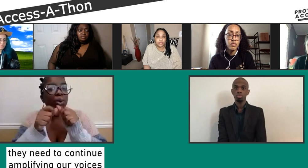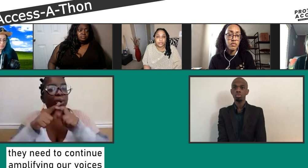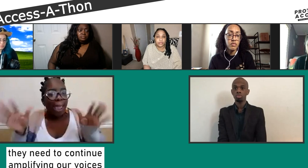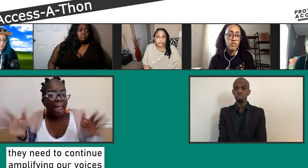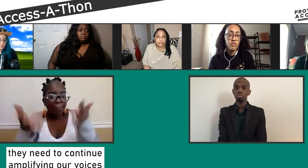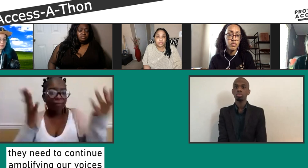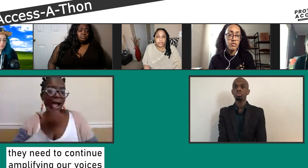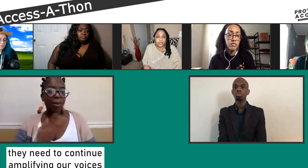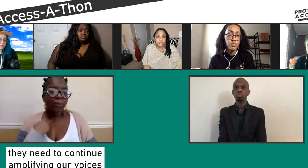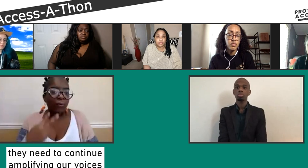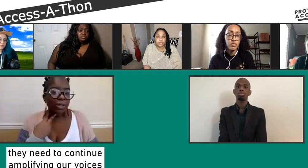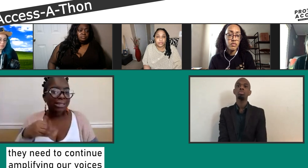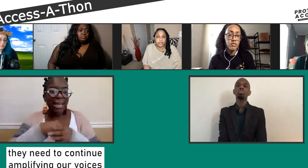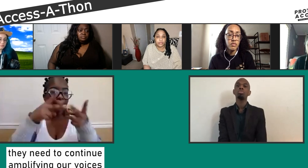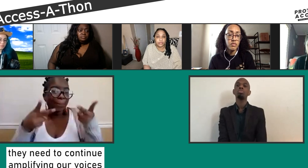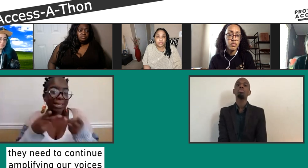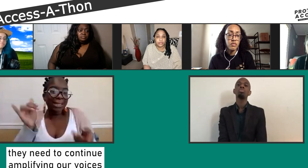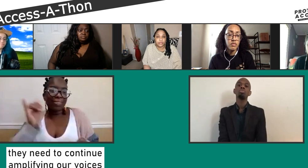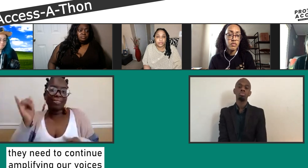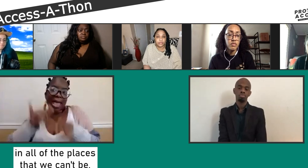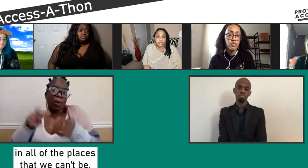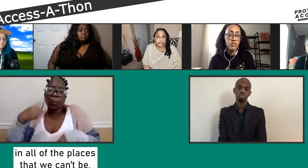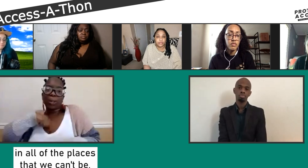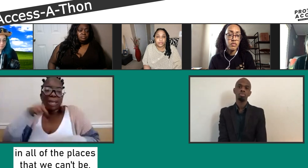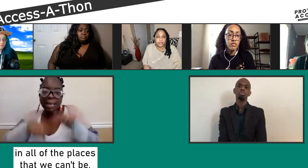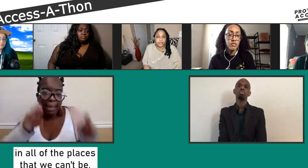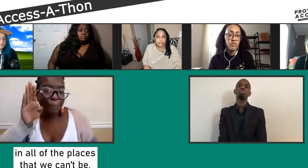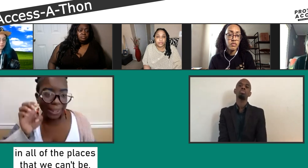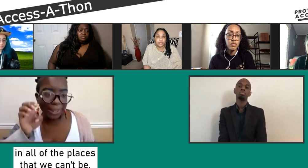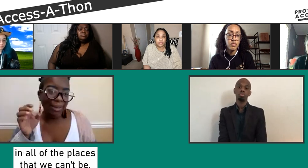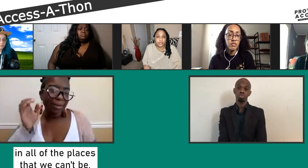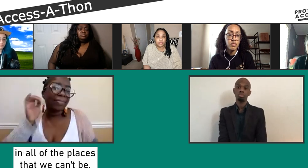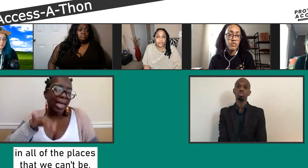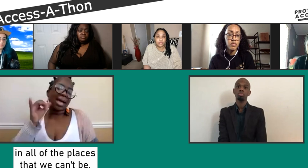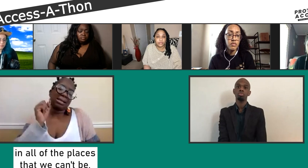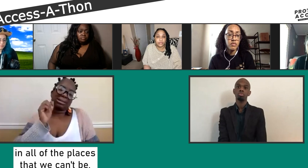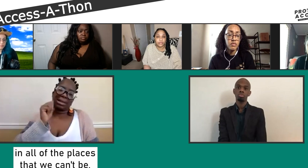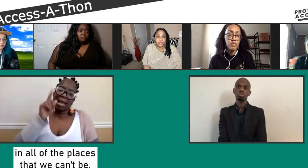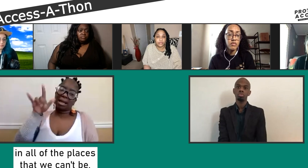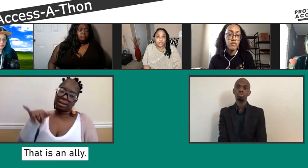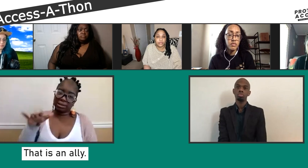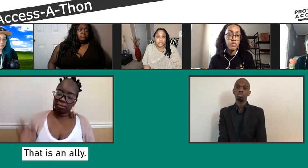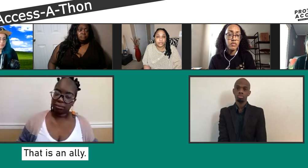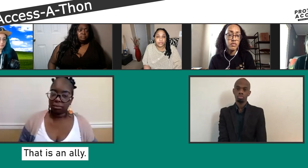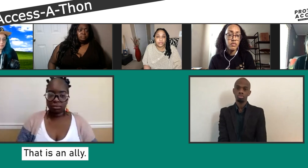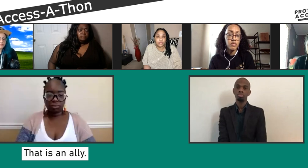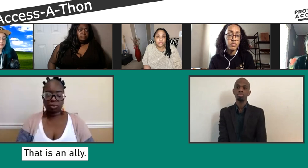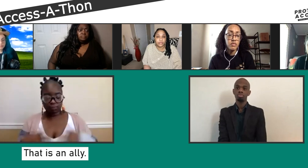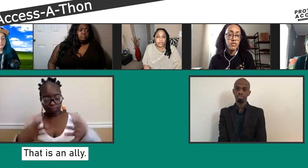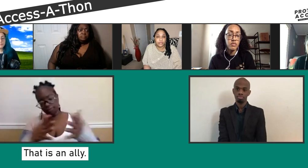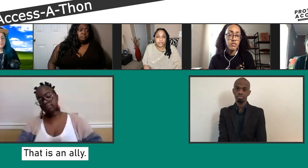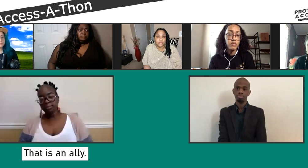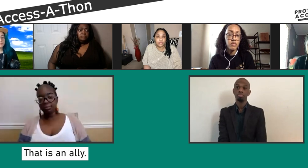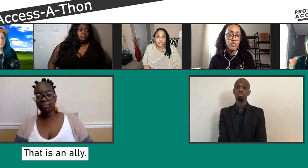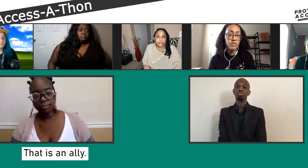we keep doing this for ourselves and we're going to continue to uplift and to stand up because that is our place to do that. So that is,